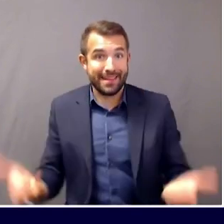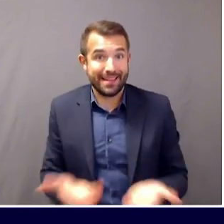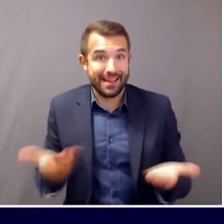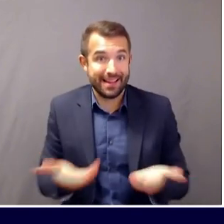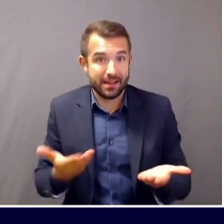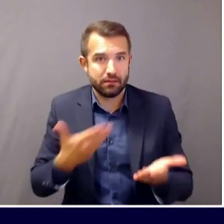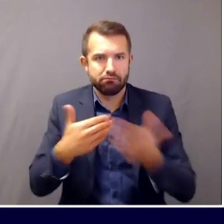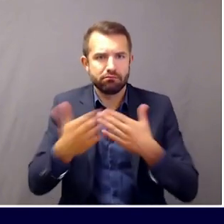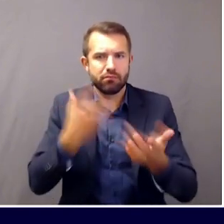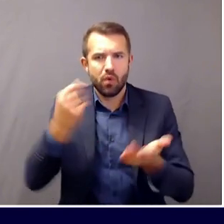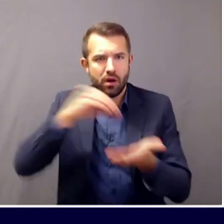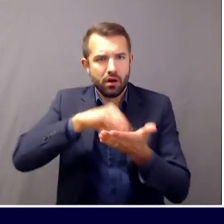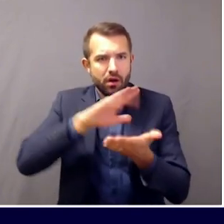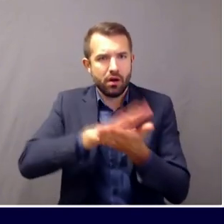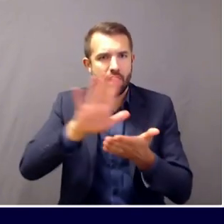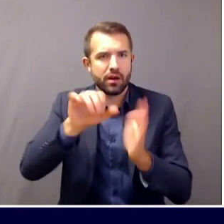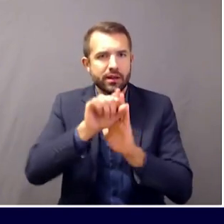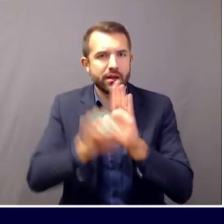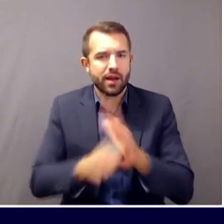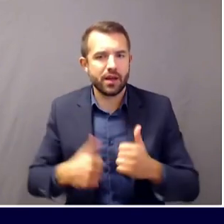be counted under Maine's case counts.